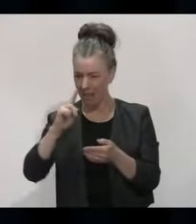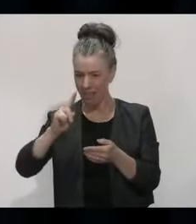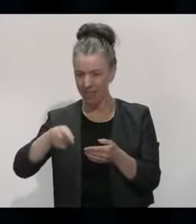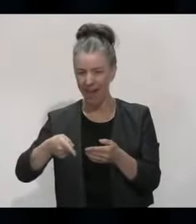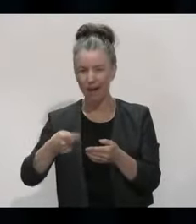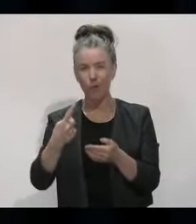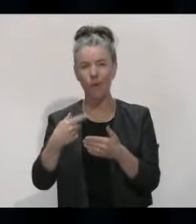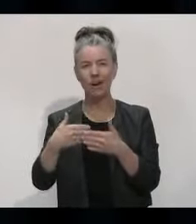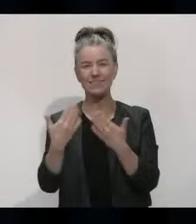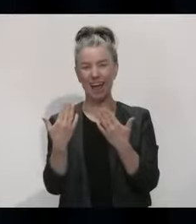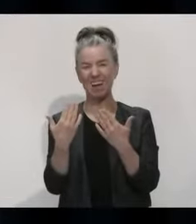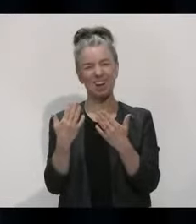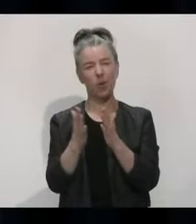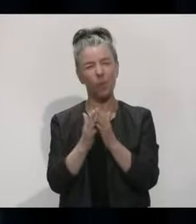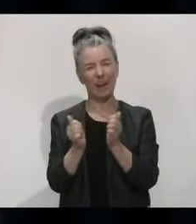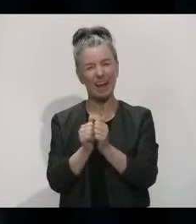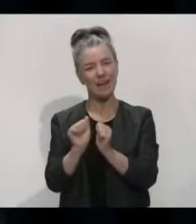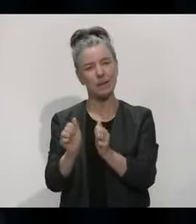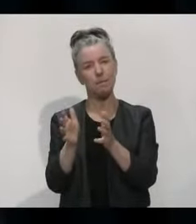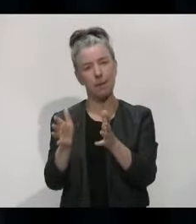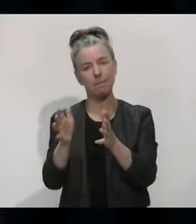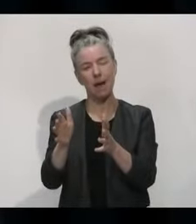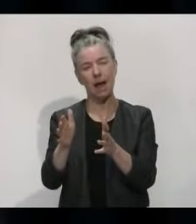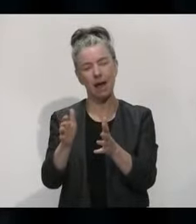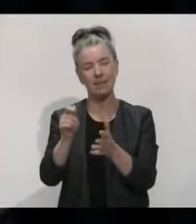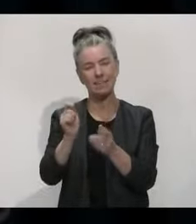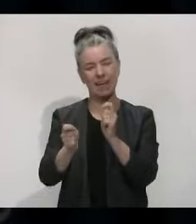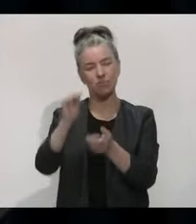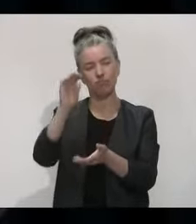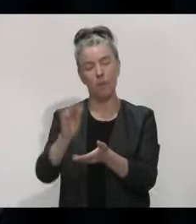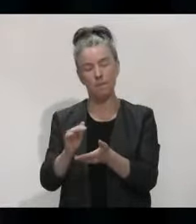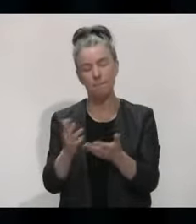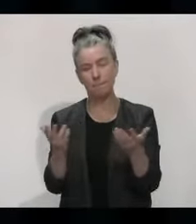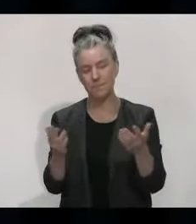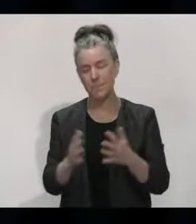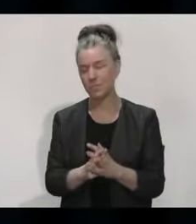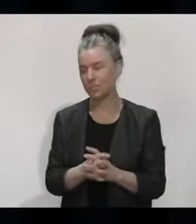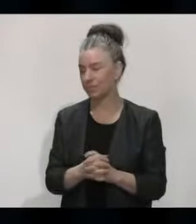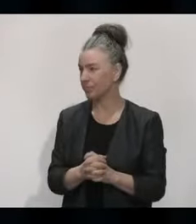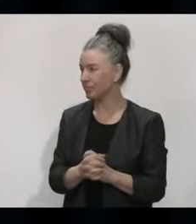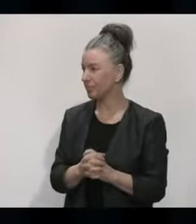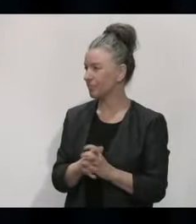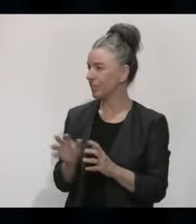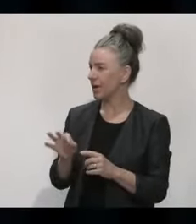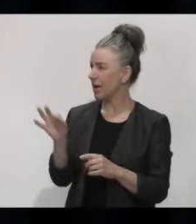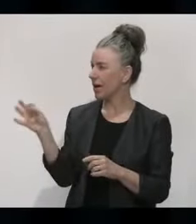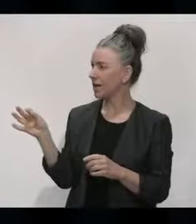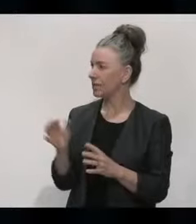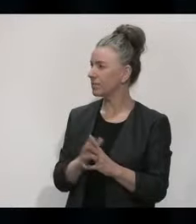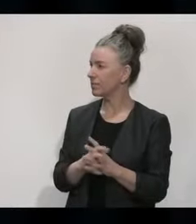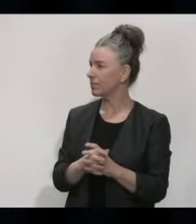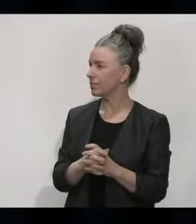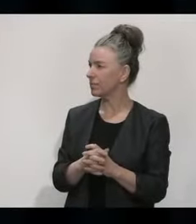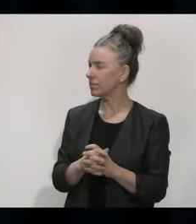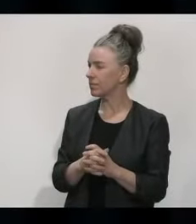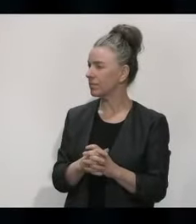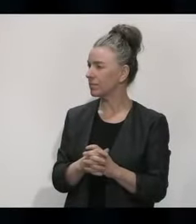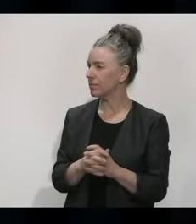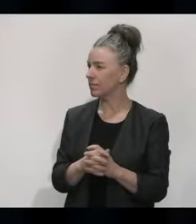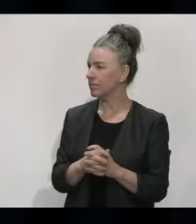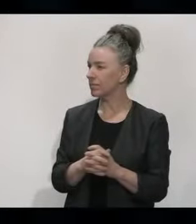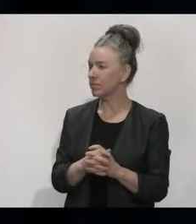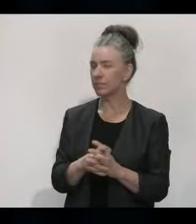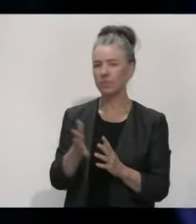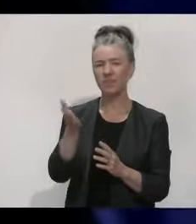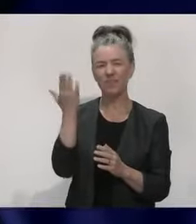day, which is over the weekend, which we do tend to get lower test results over the weekend. Dr Bloomfield, the draft arrangement for a travel bubble with Cook